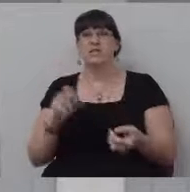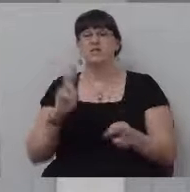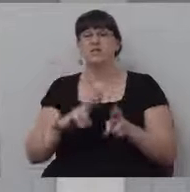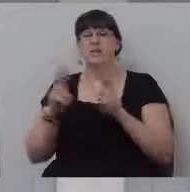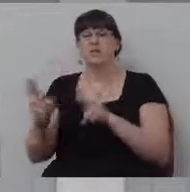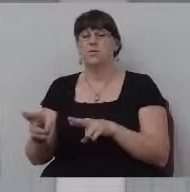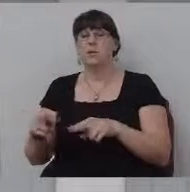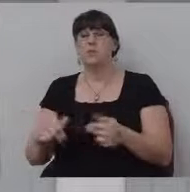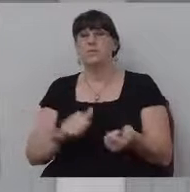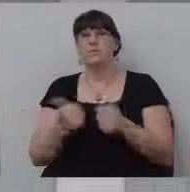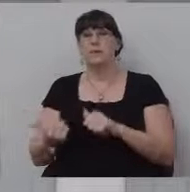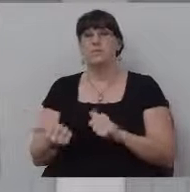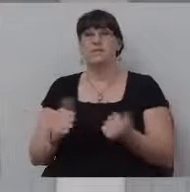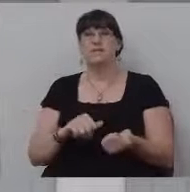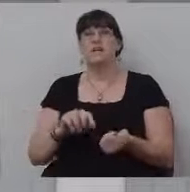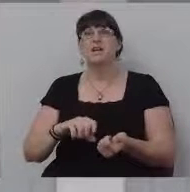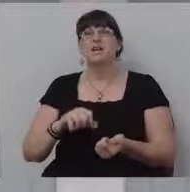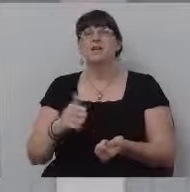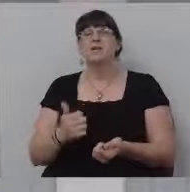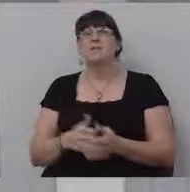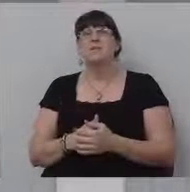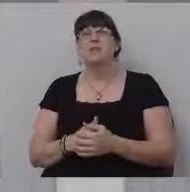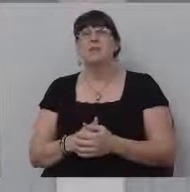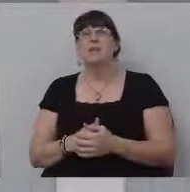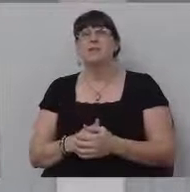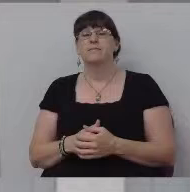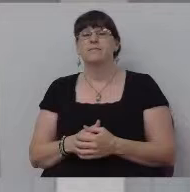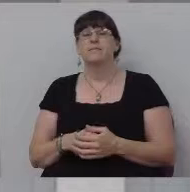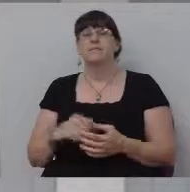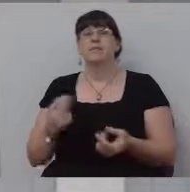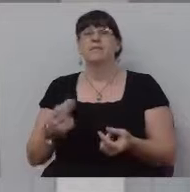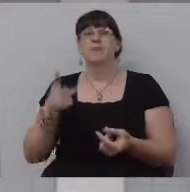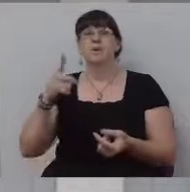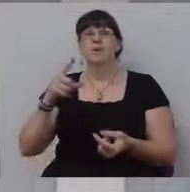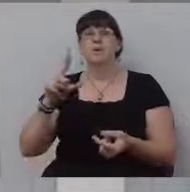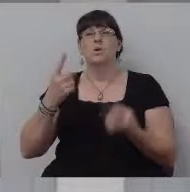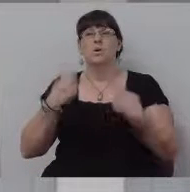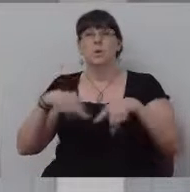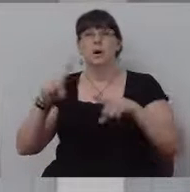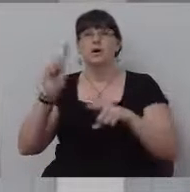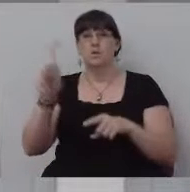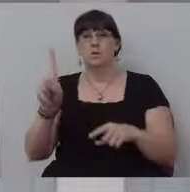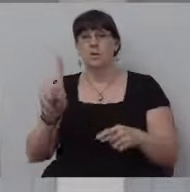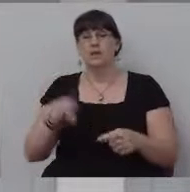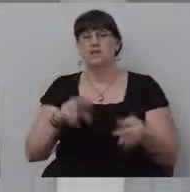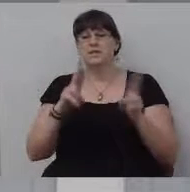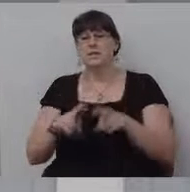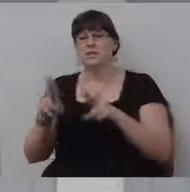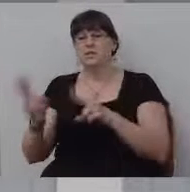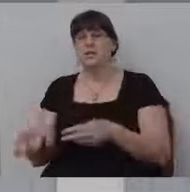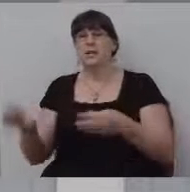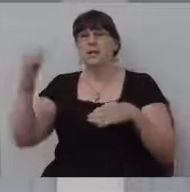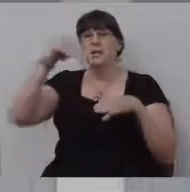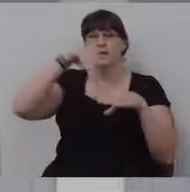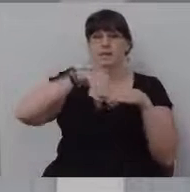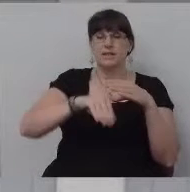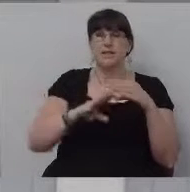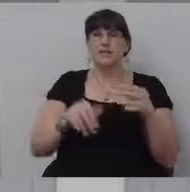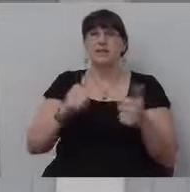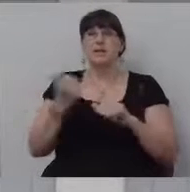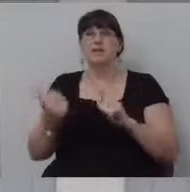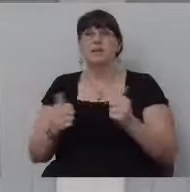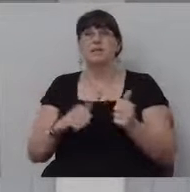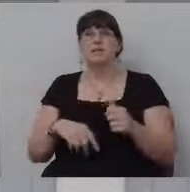get baptized. And the other one is changing clothes to be baptized. And while the one that's getting ready to get baptized, as he gets ready to get into the baptistry,